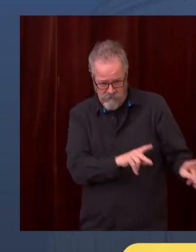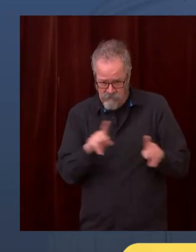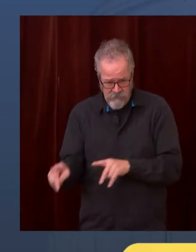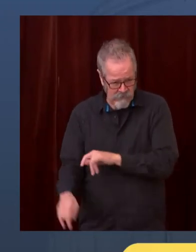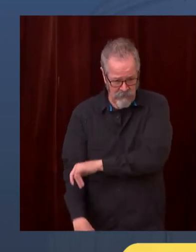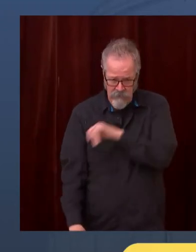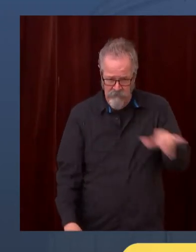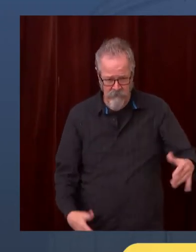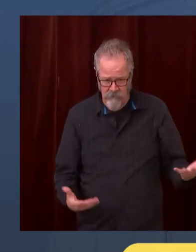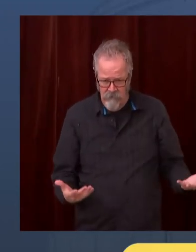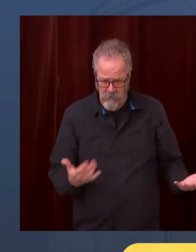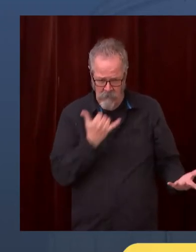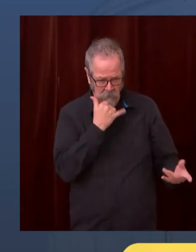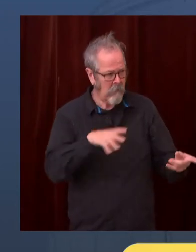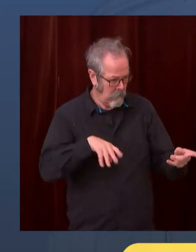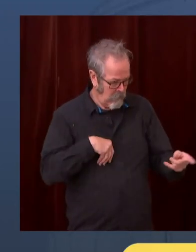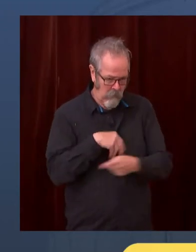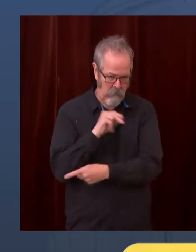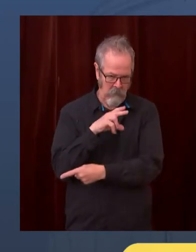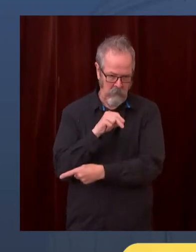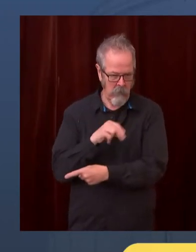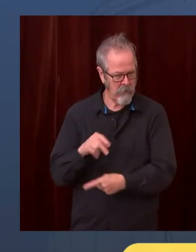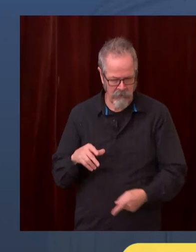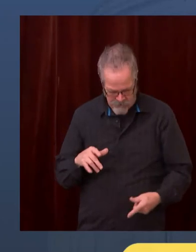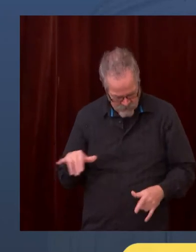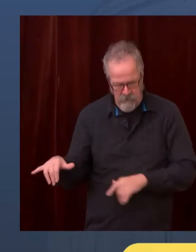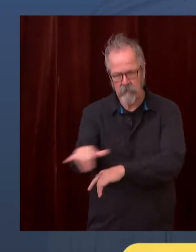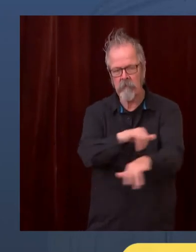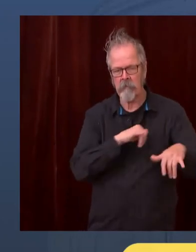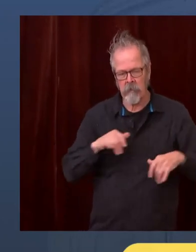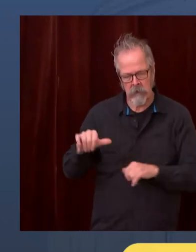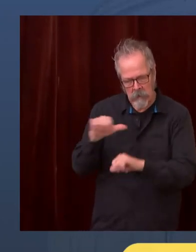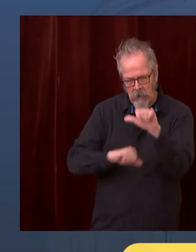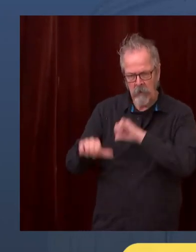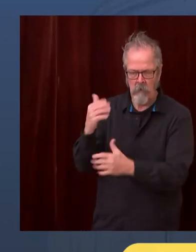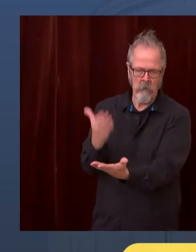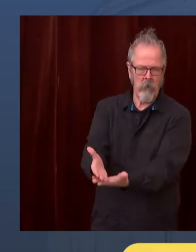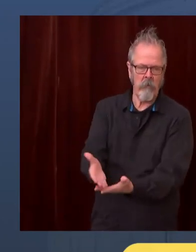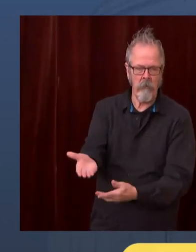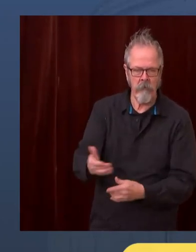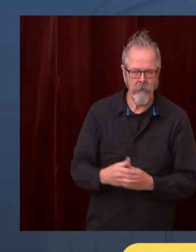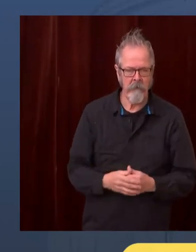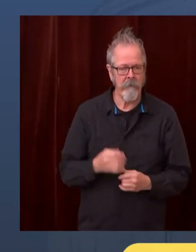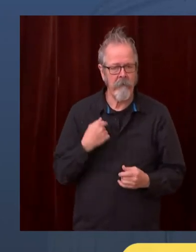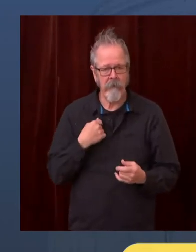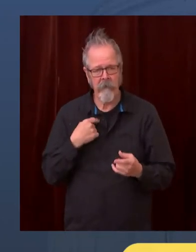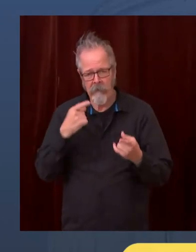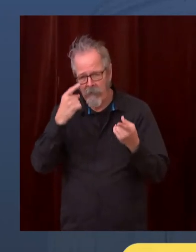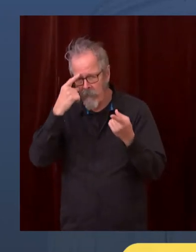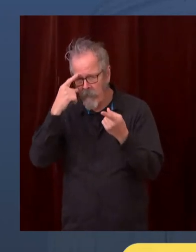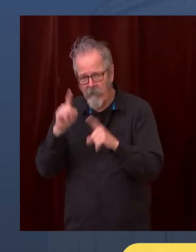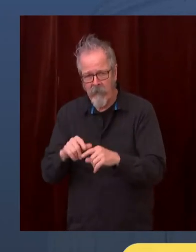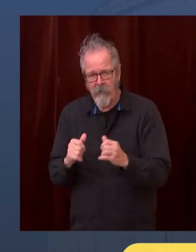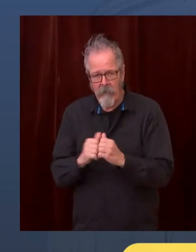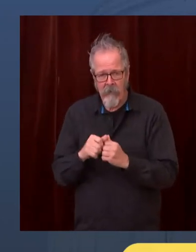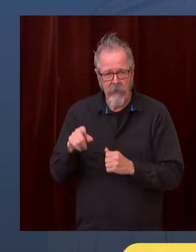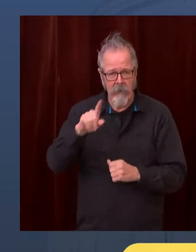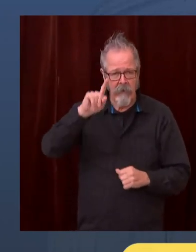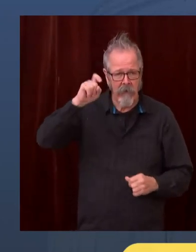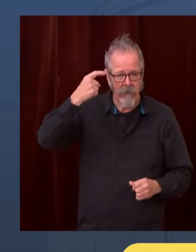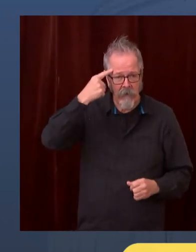another 100 years because that would be the next pandemic we get a century from now. And so it would be fantastic to have him.